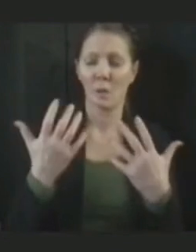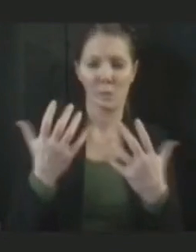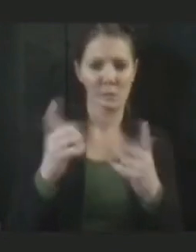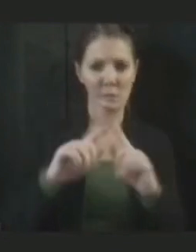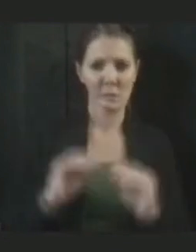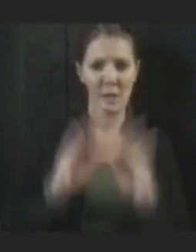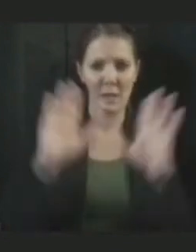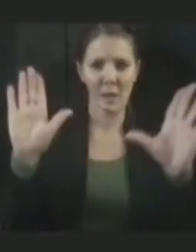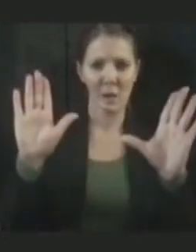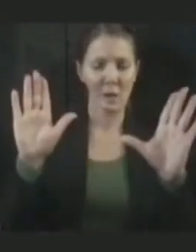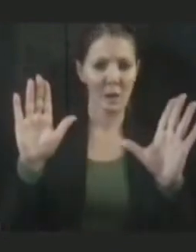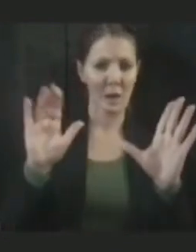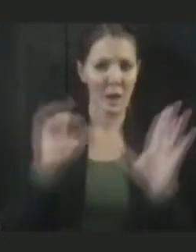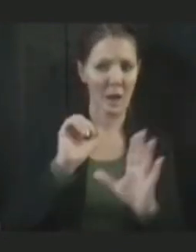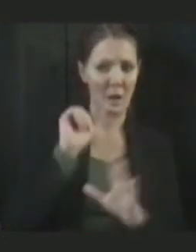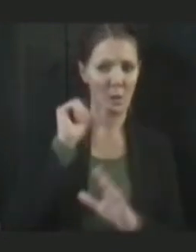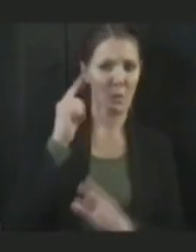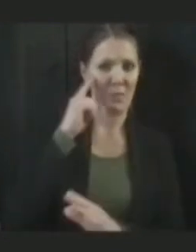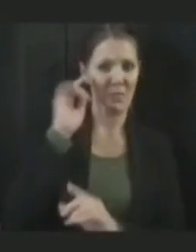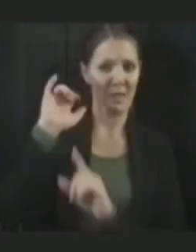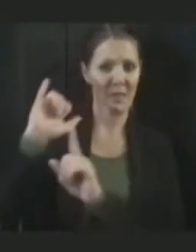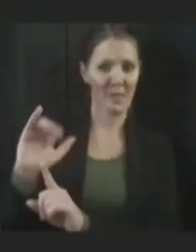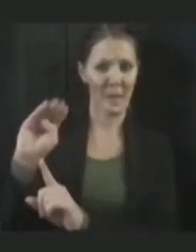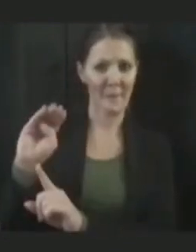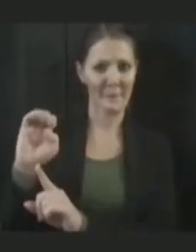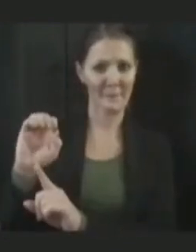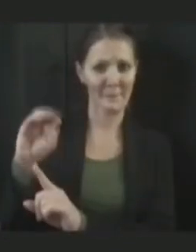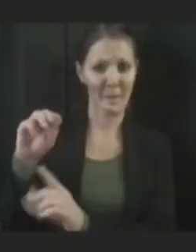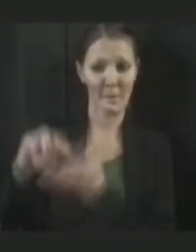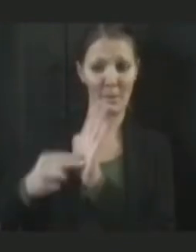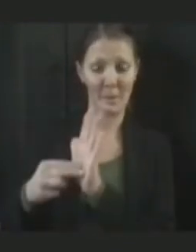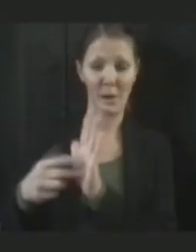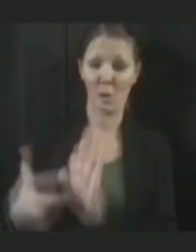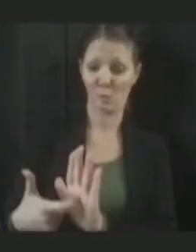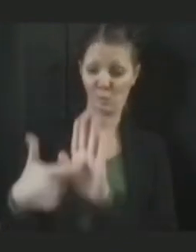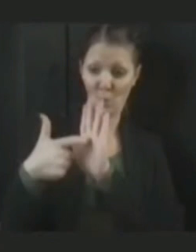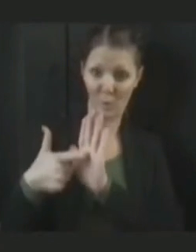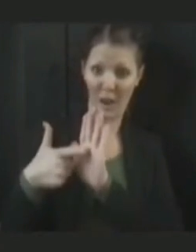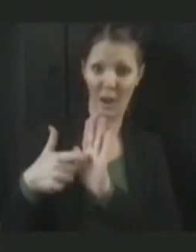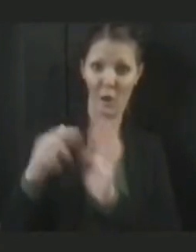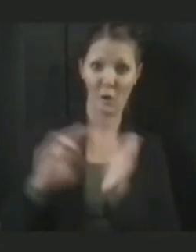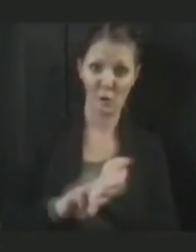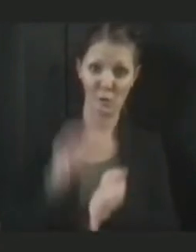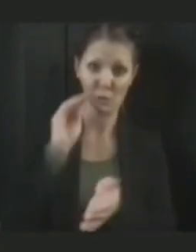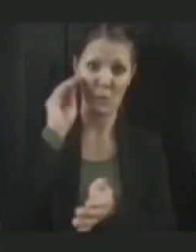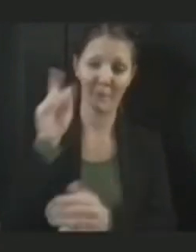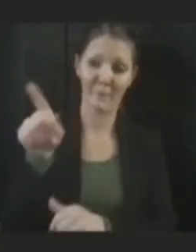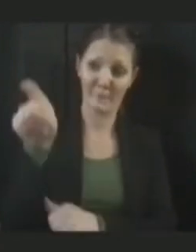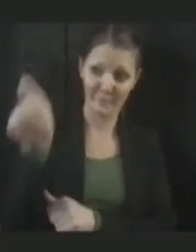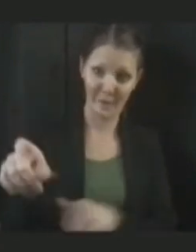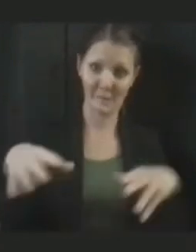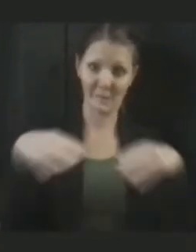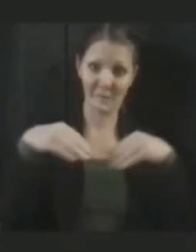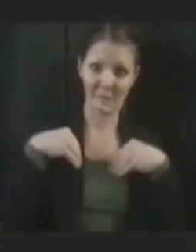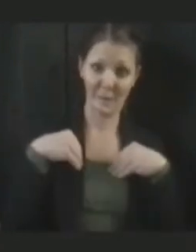we don't view the memo in any way as requiring a nursing home to accept a COVID-positive admission